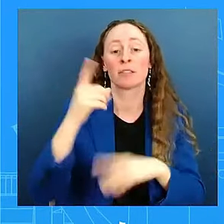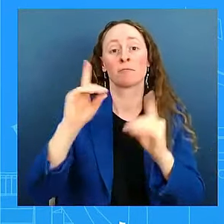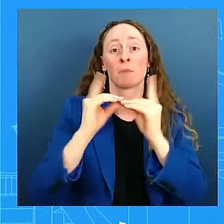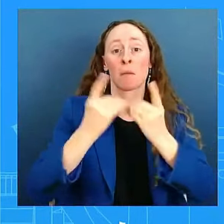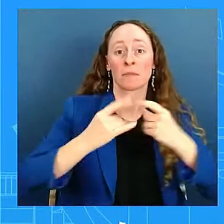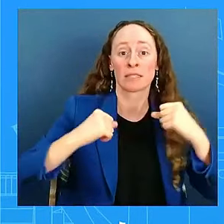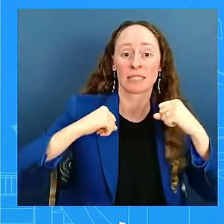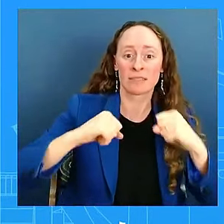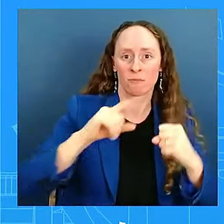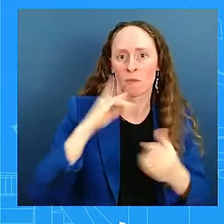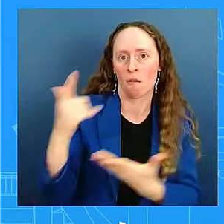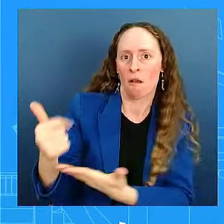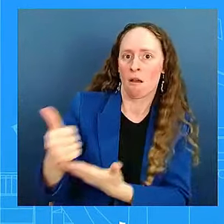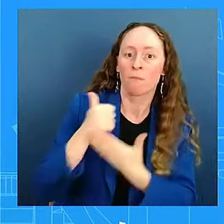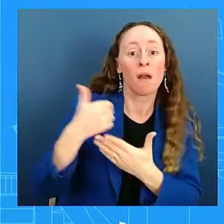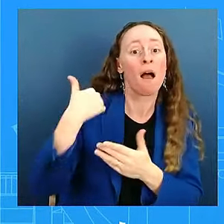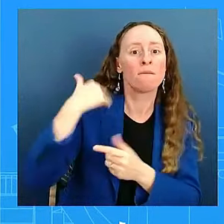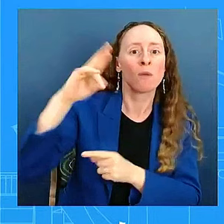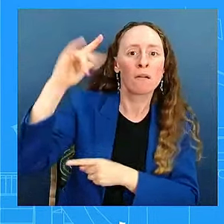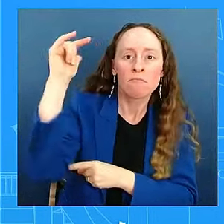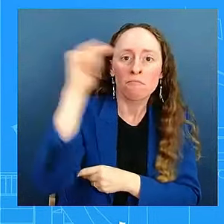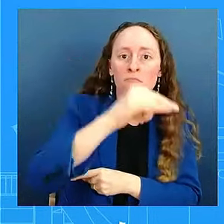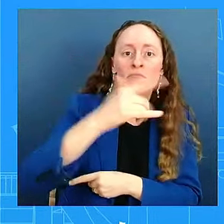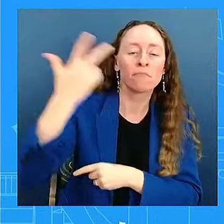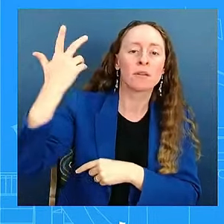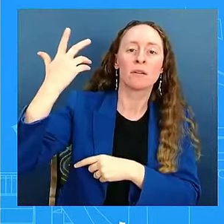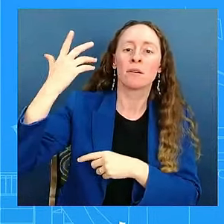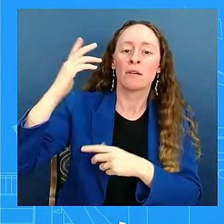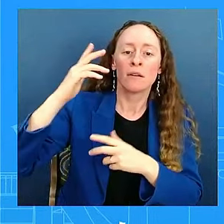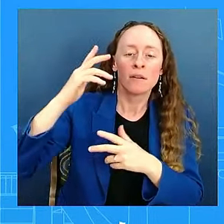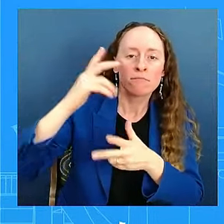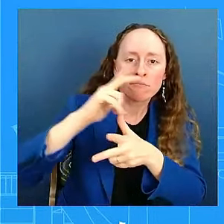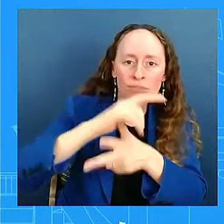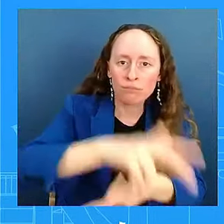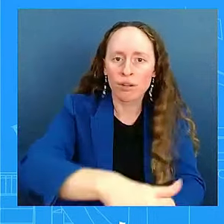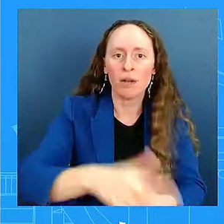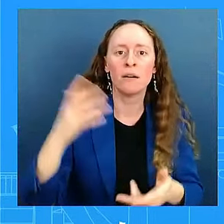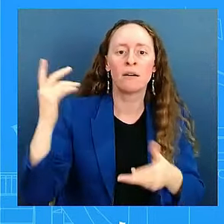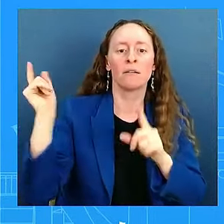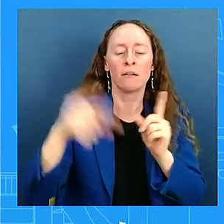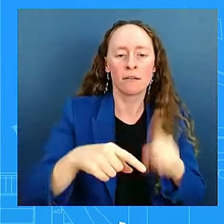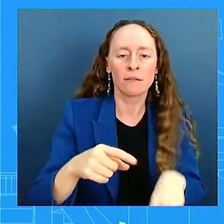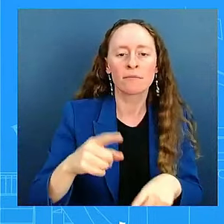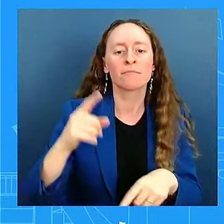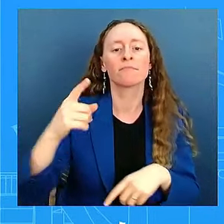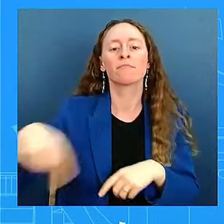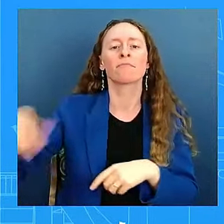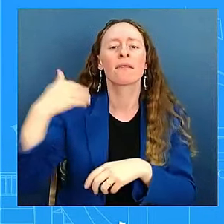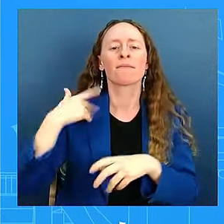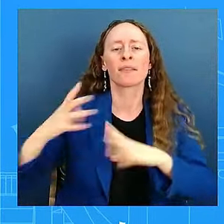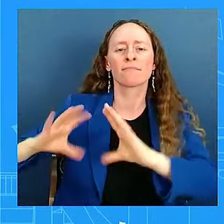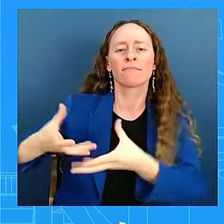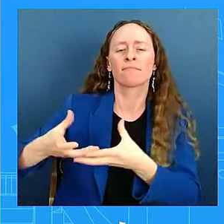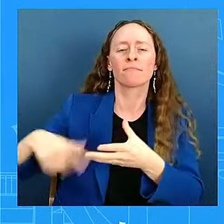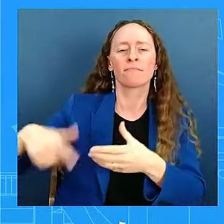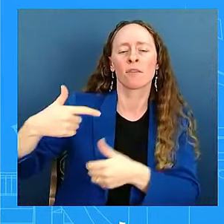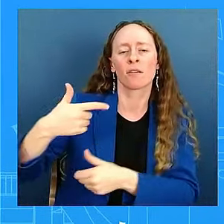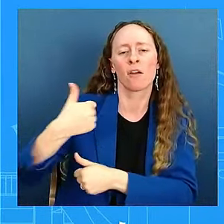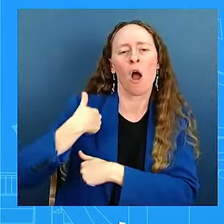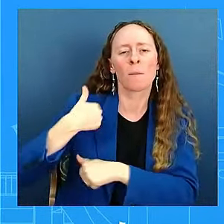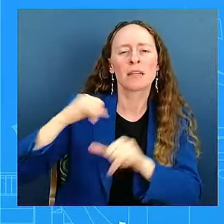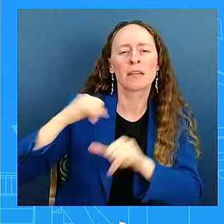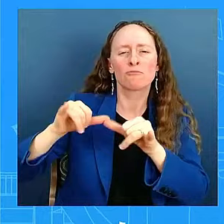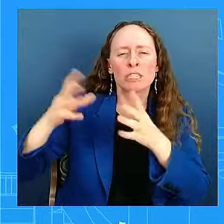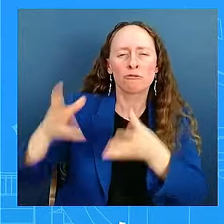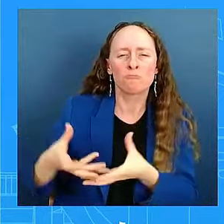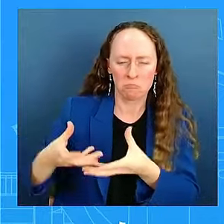exactly the number of Army Corps of Engineers that have been deployed. I think it's close to 6,000. So it's an all-of-government effort to